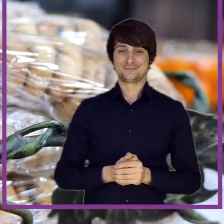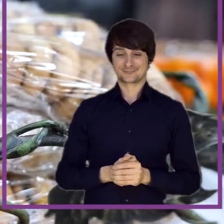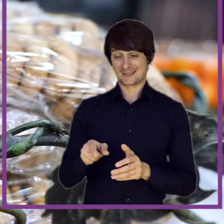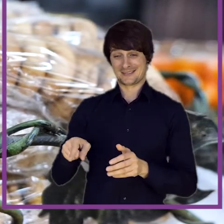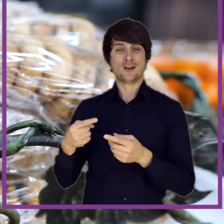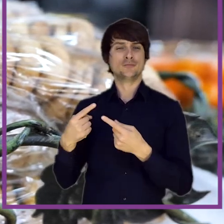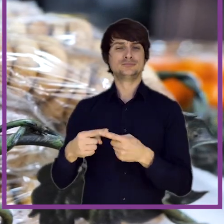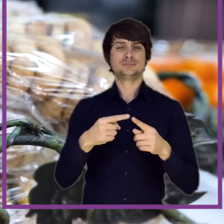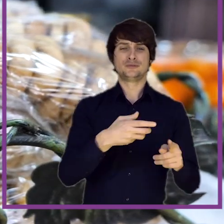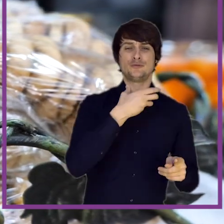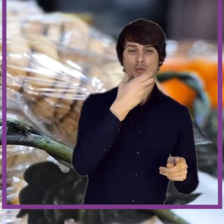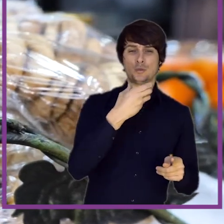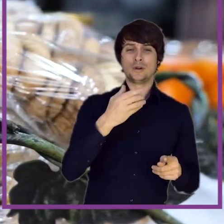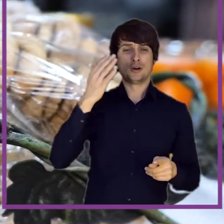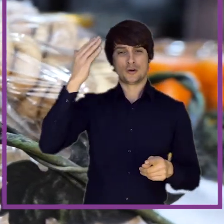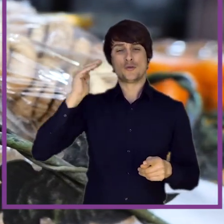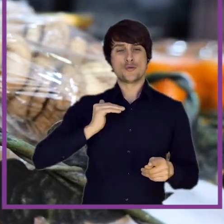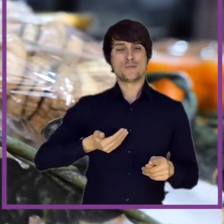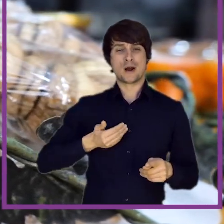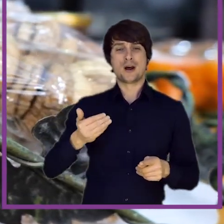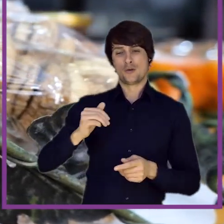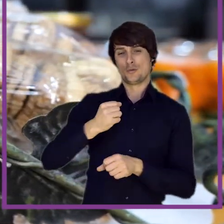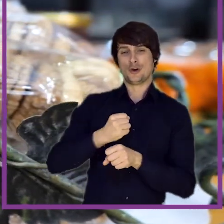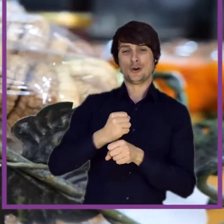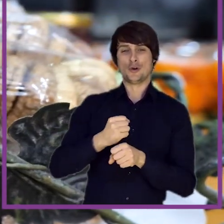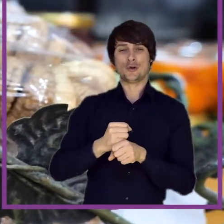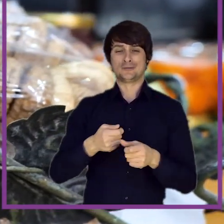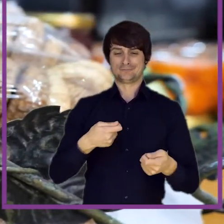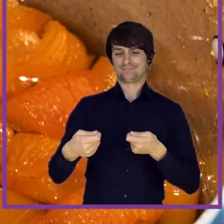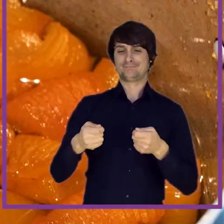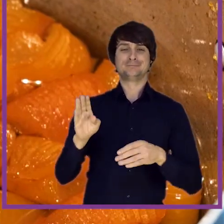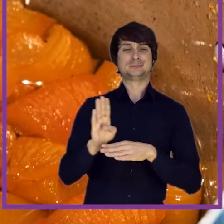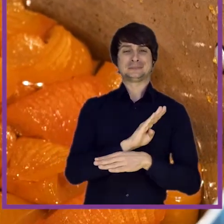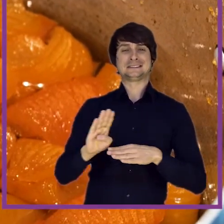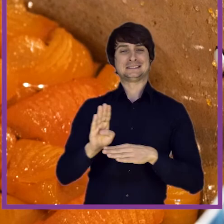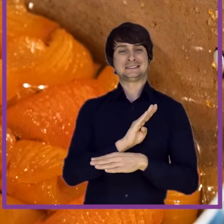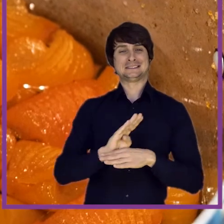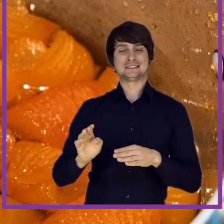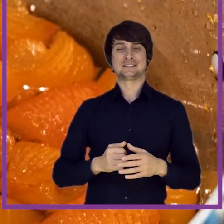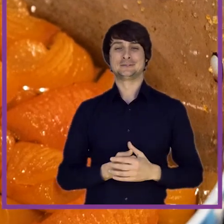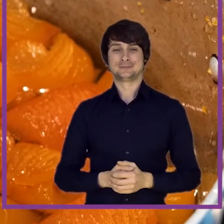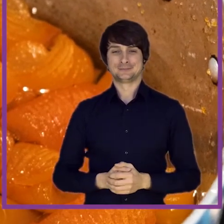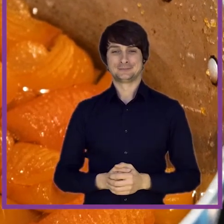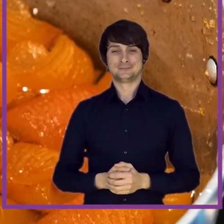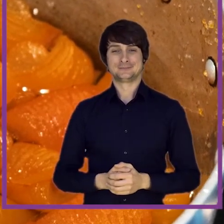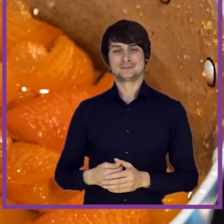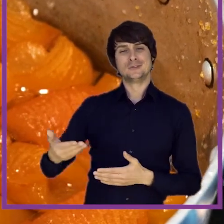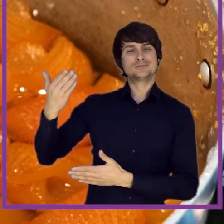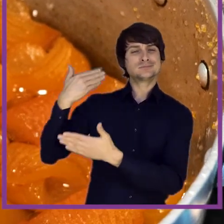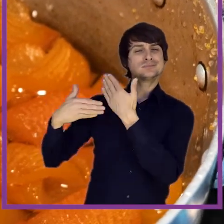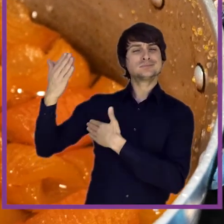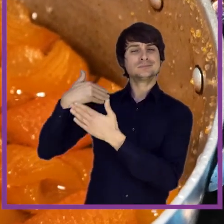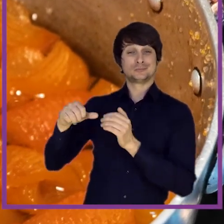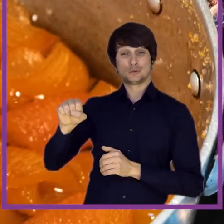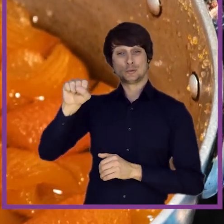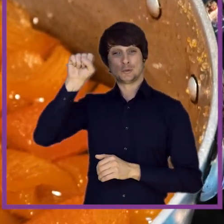The ladies of Himara continue to preserve this tradition with fanatism, exploring new models of producing marmalades